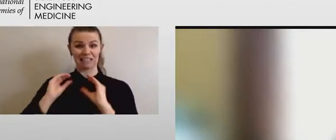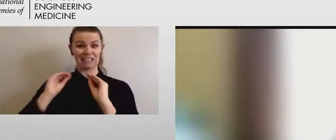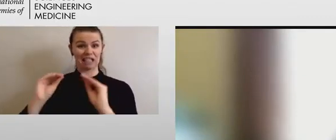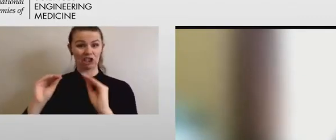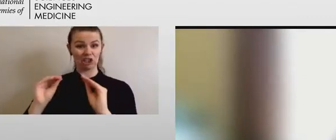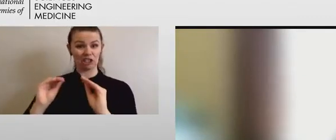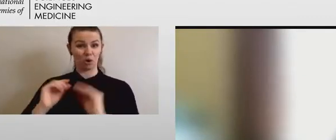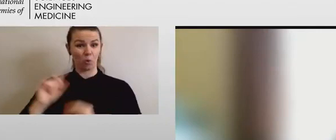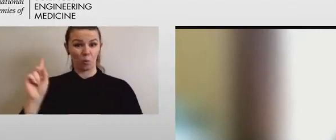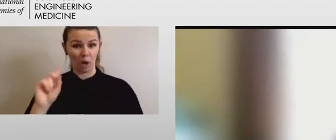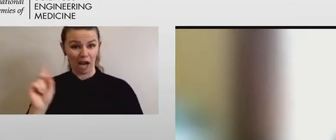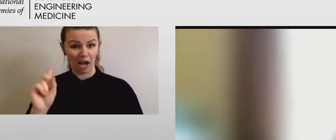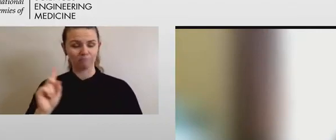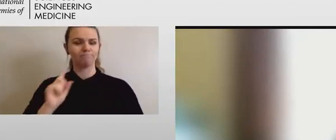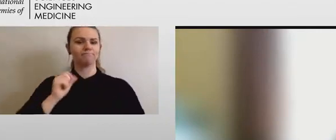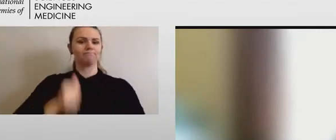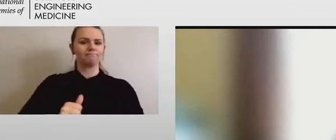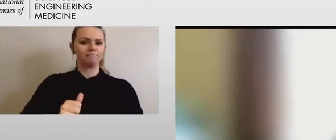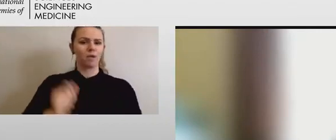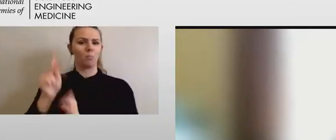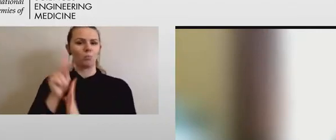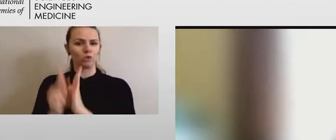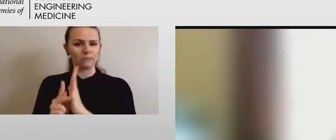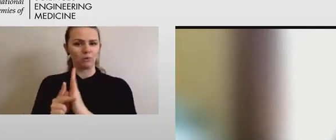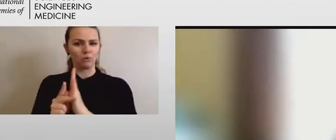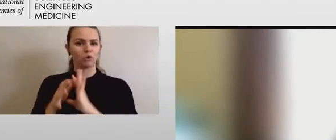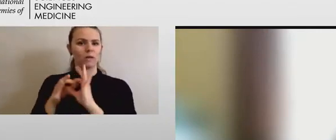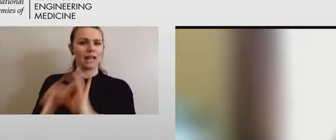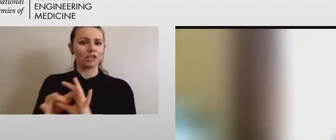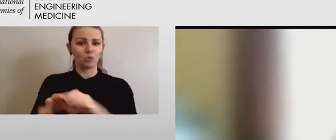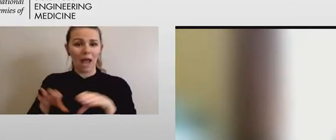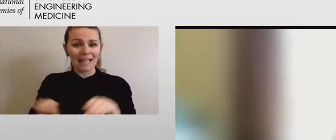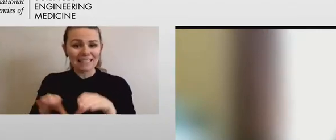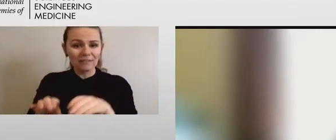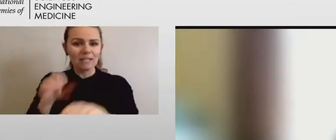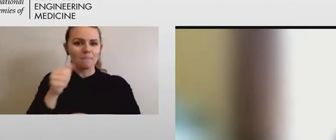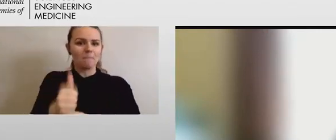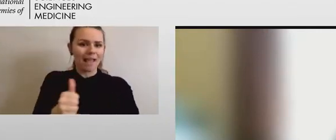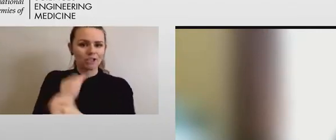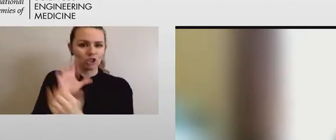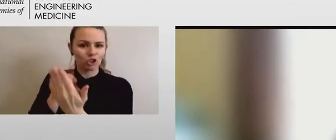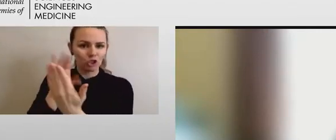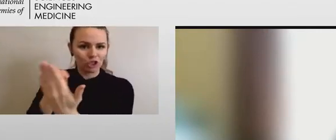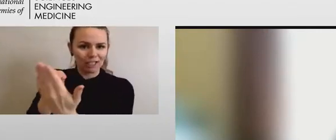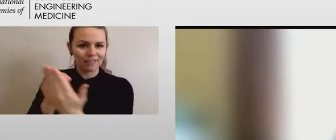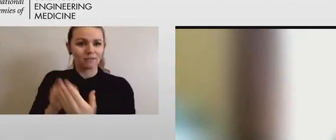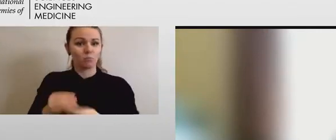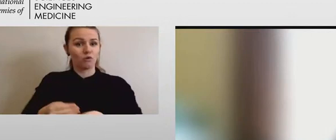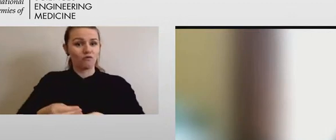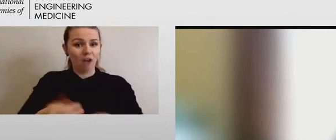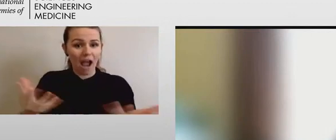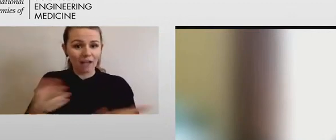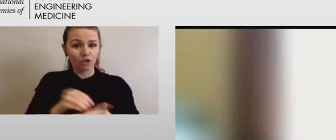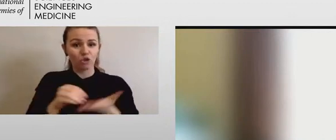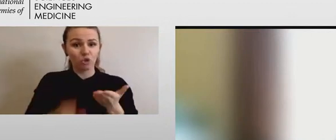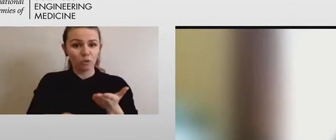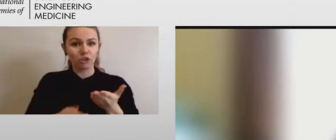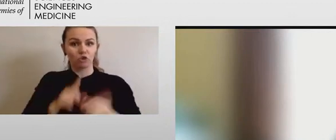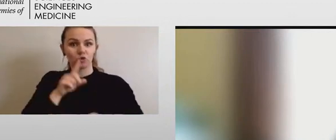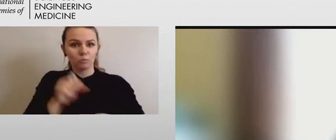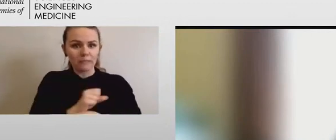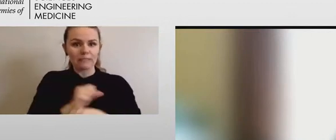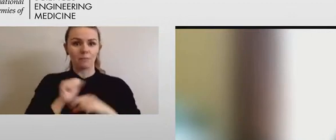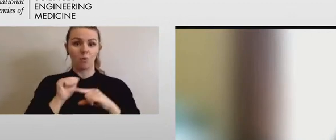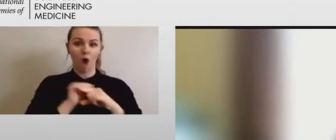founded on the principles of activity-based learning and providing students practical or hands-on lab